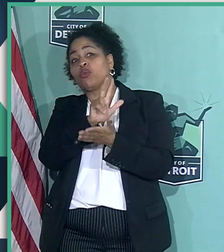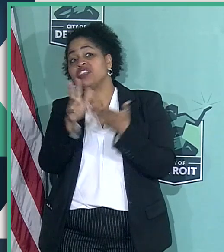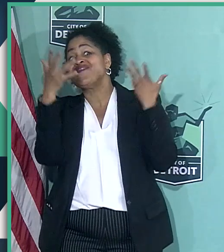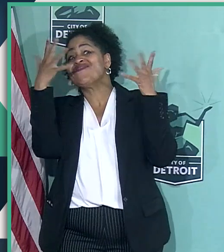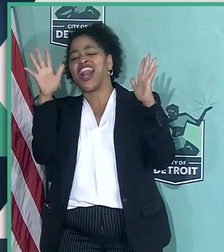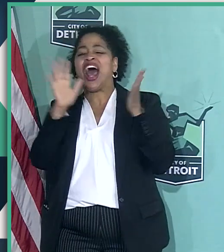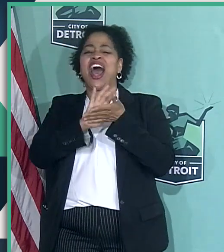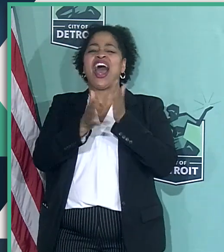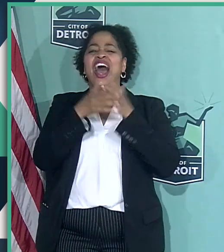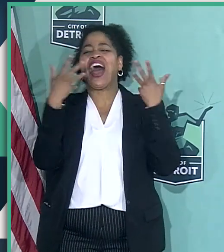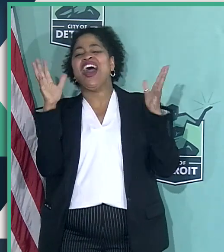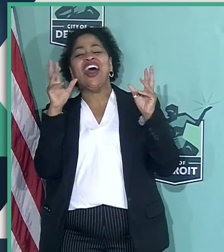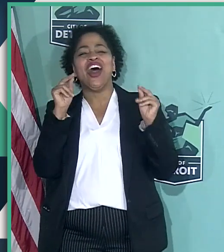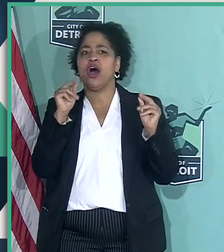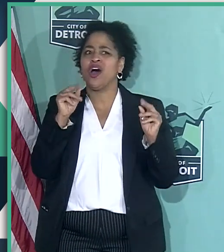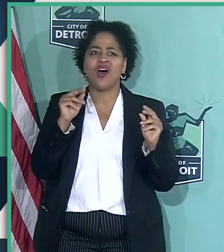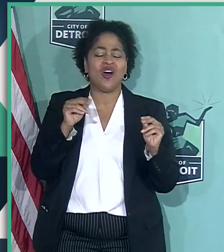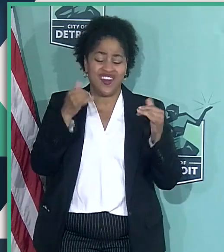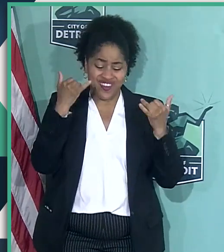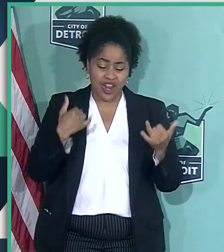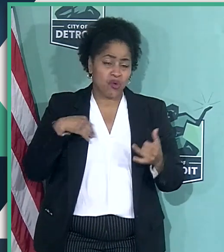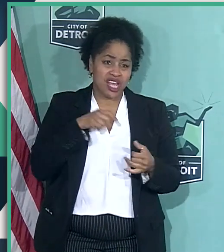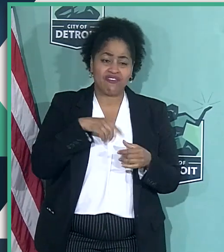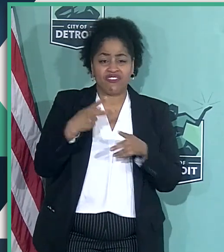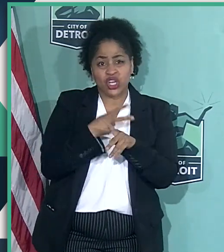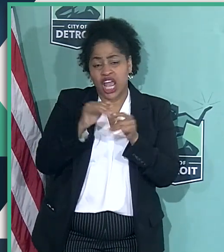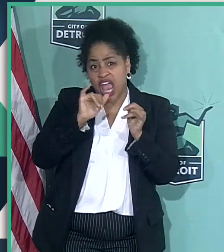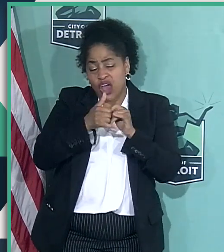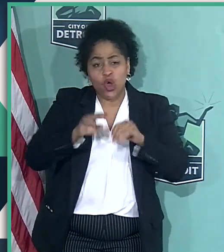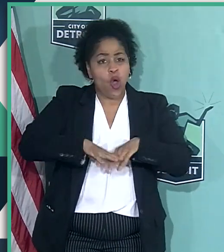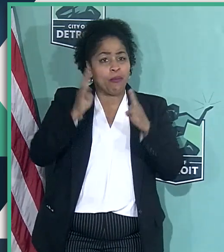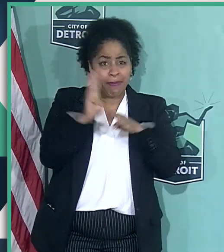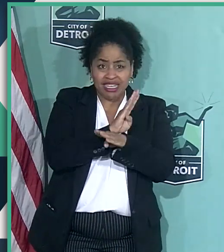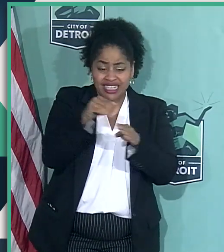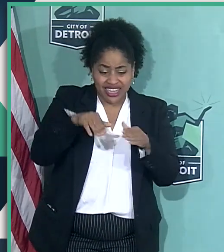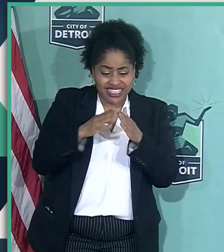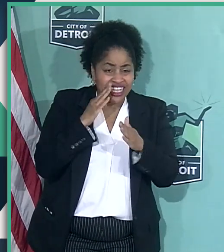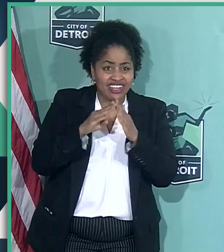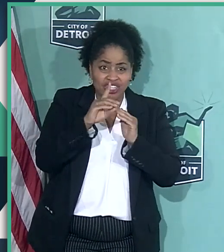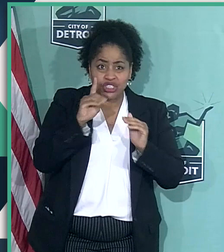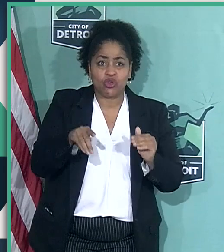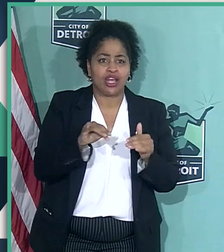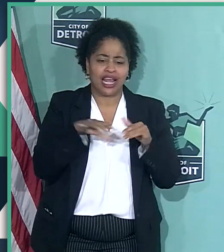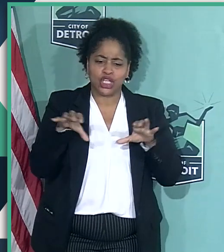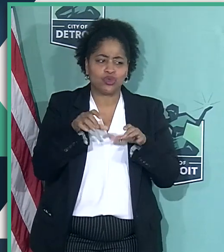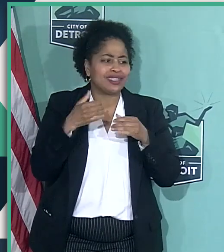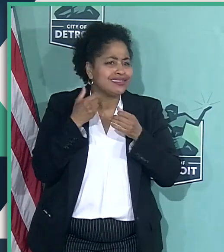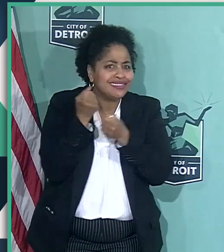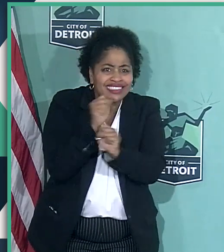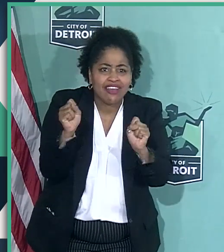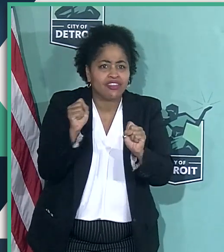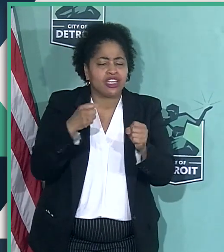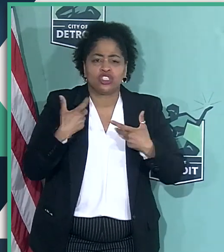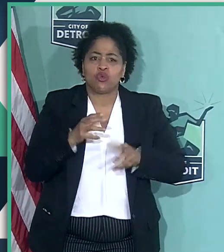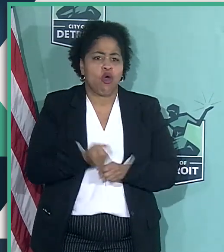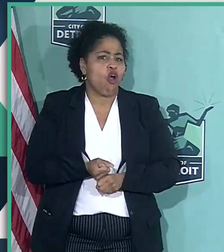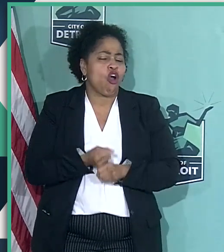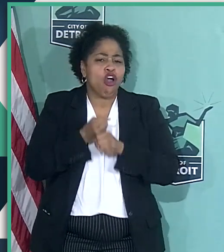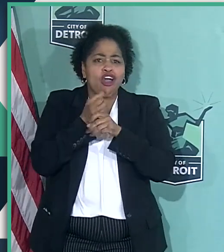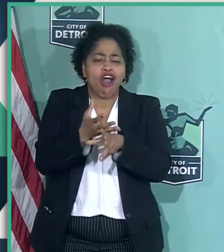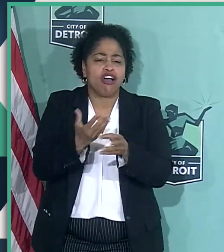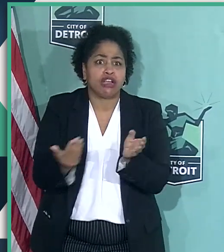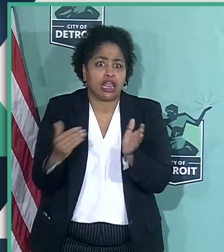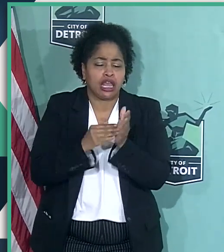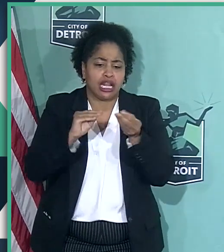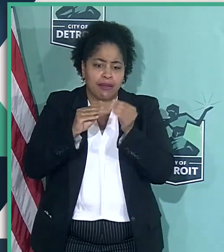gone. Now we have to figure out how to reopen businesses in this city and do it safely so we don't cause a spike.